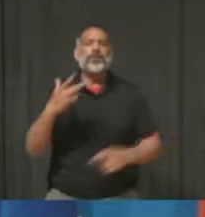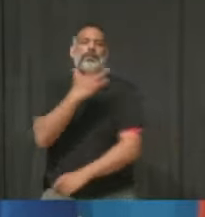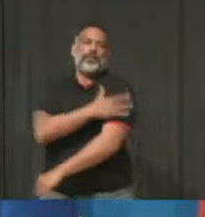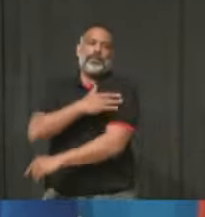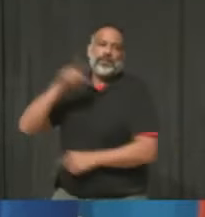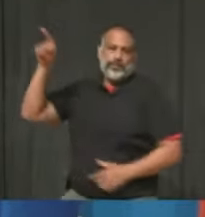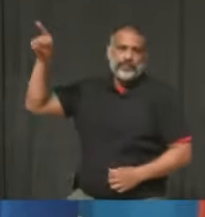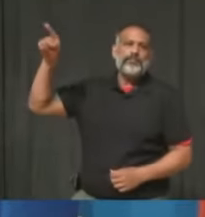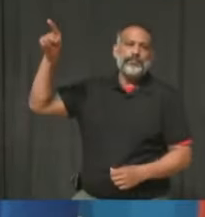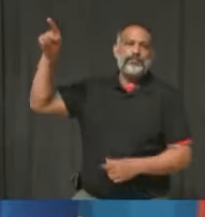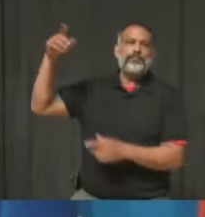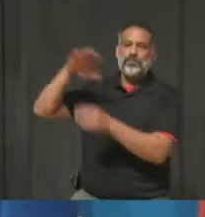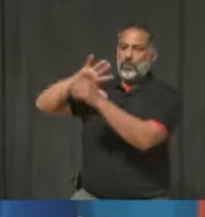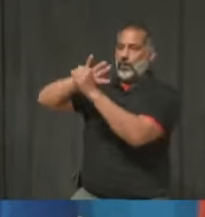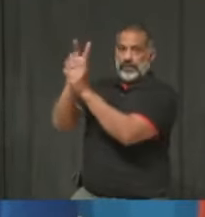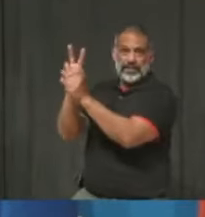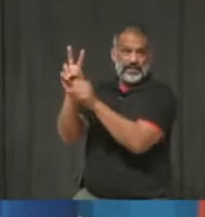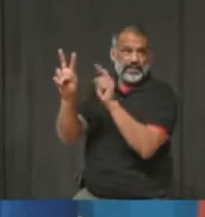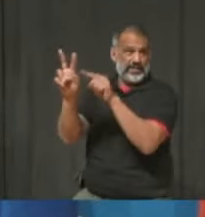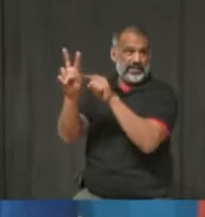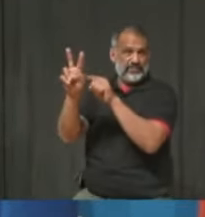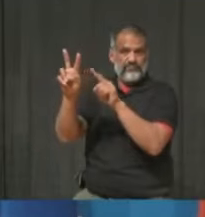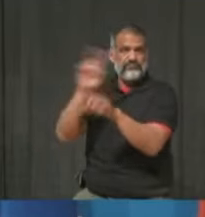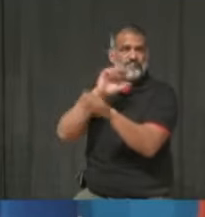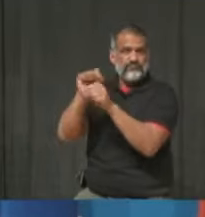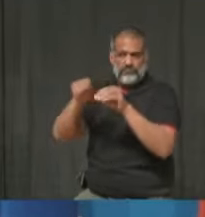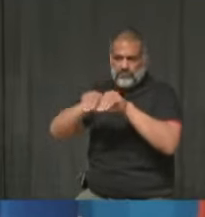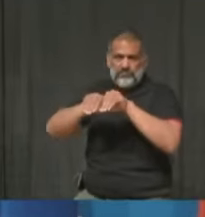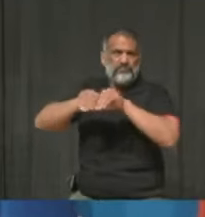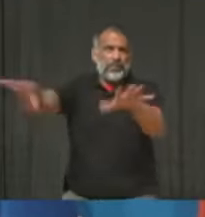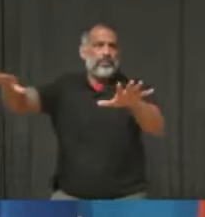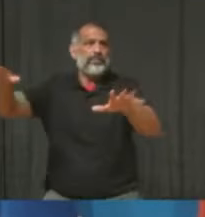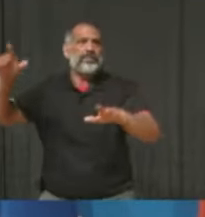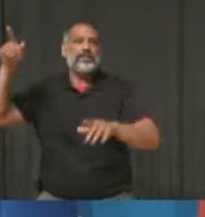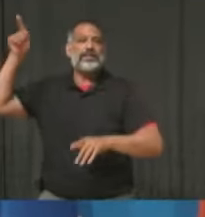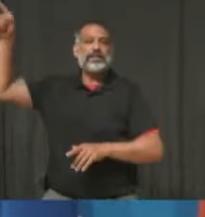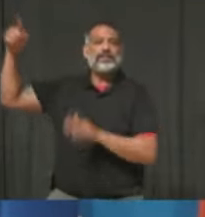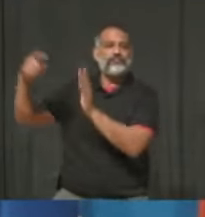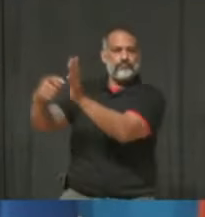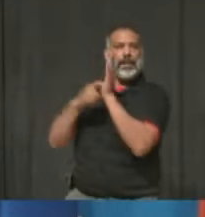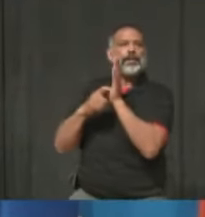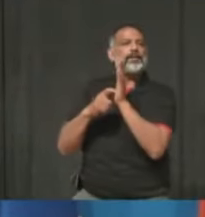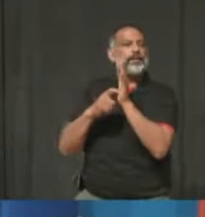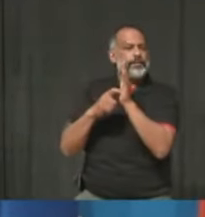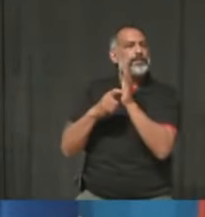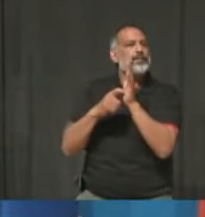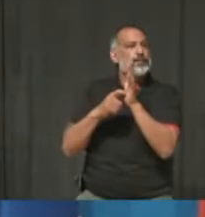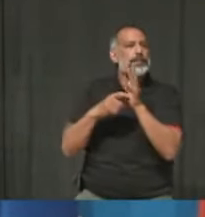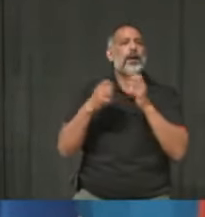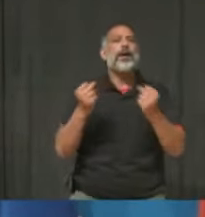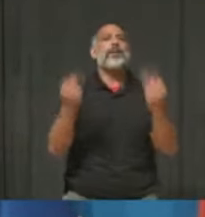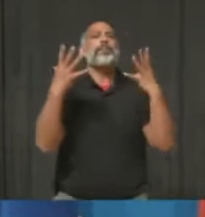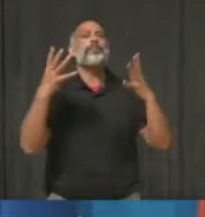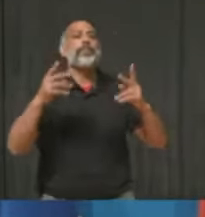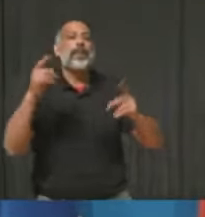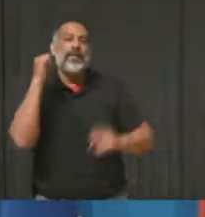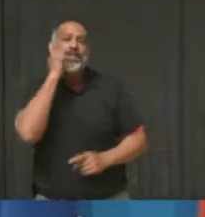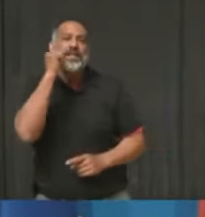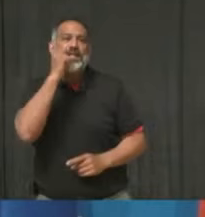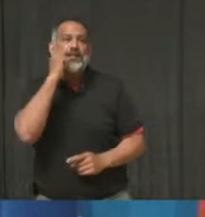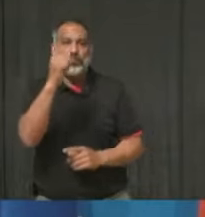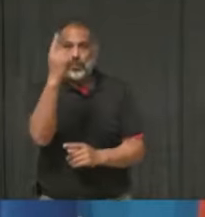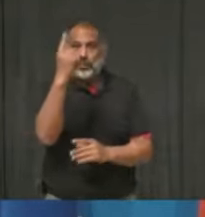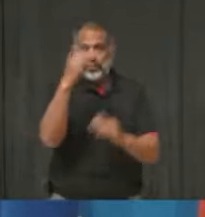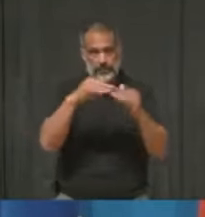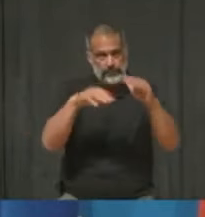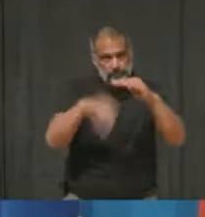variants, daily case counts need to be less than 1,000 per day across the province before the stay-at-home measure